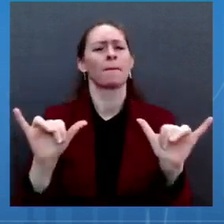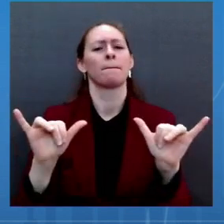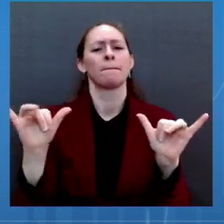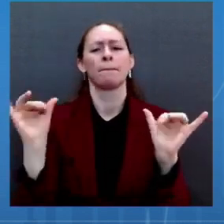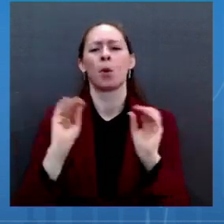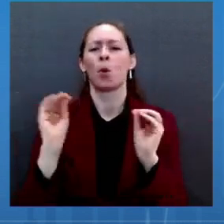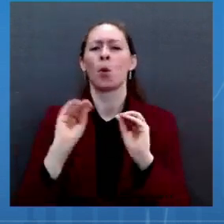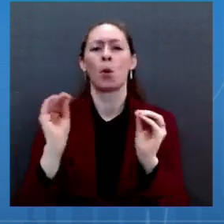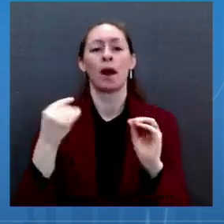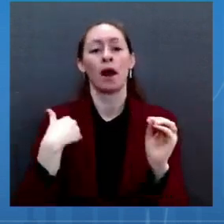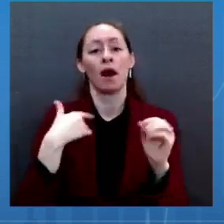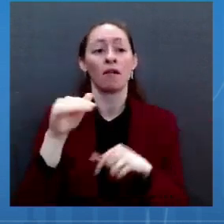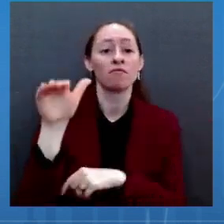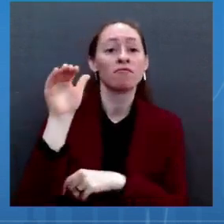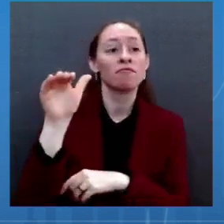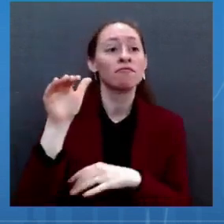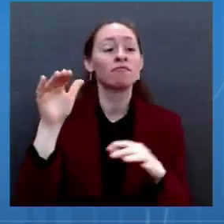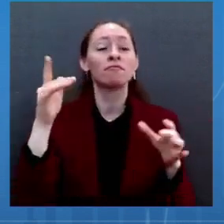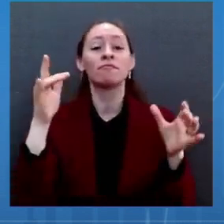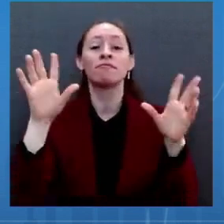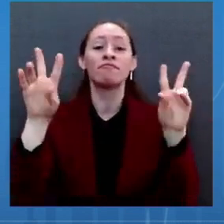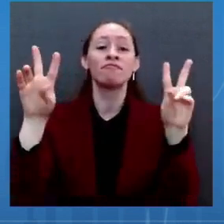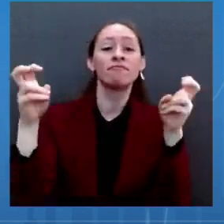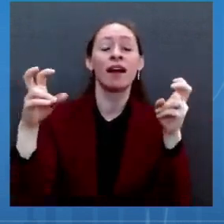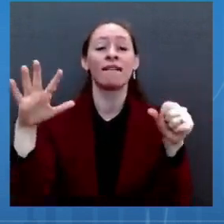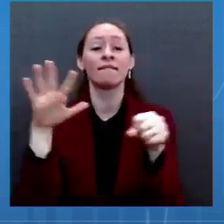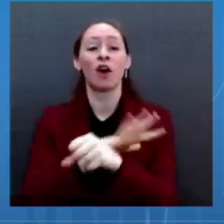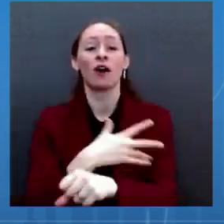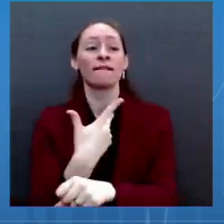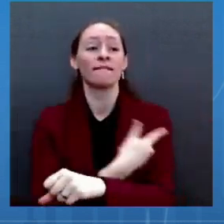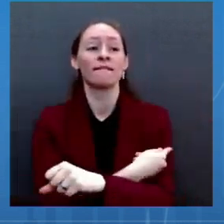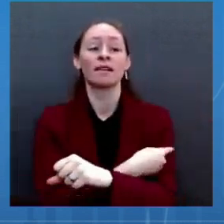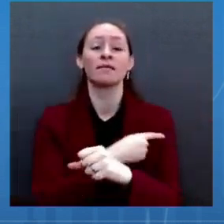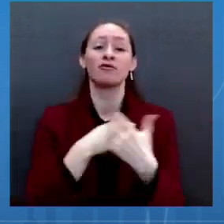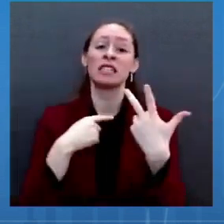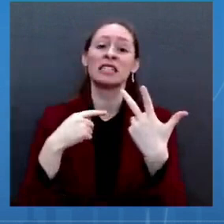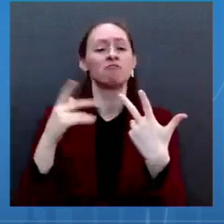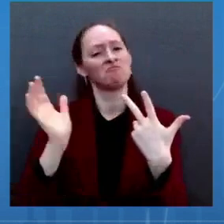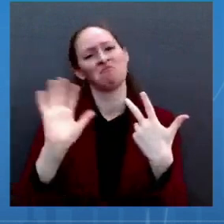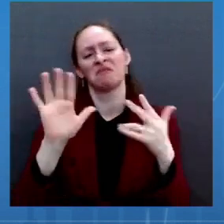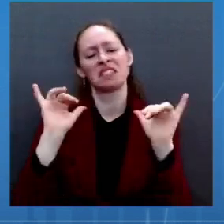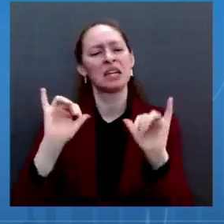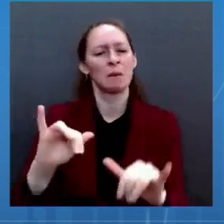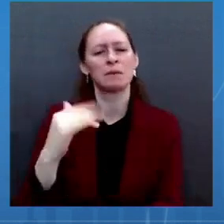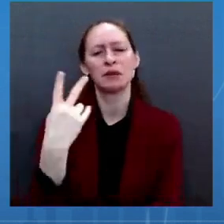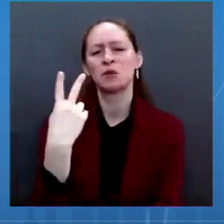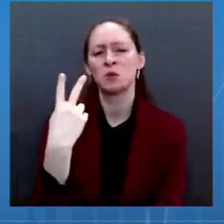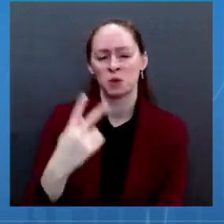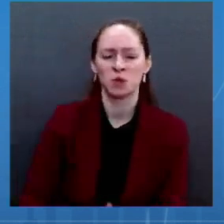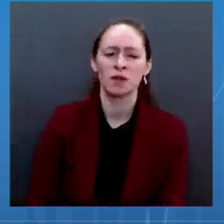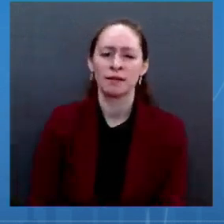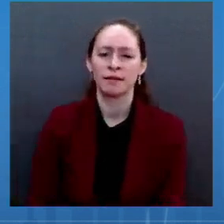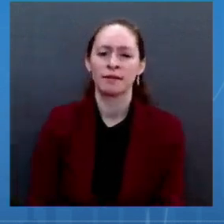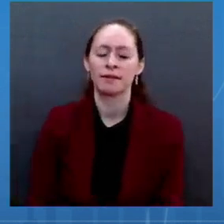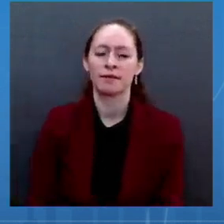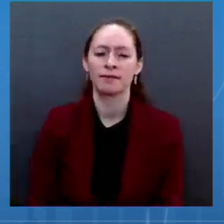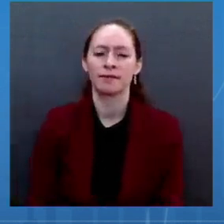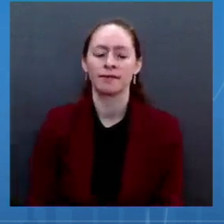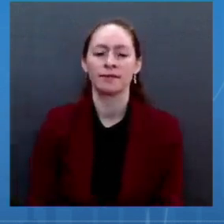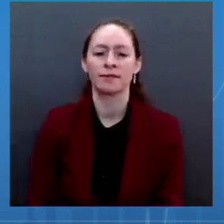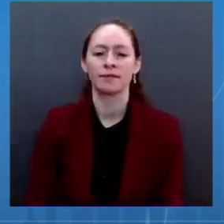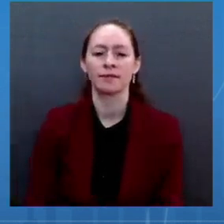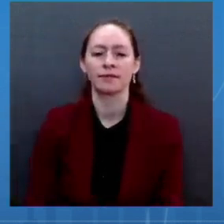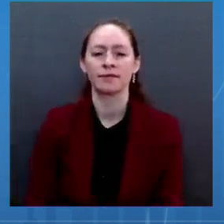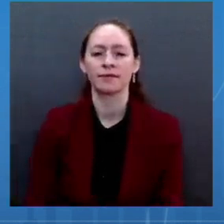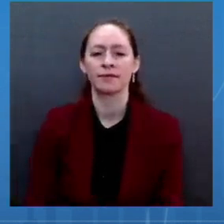really important to recognize the vast majority of hospitalizations and deaths are among the unvaccinated Americans. And